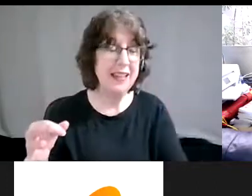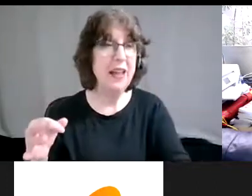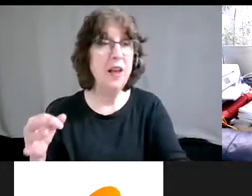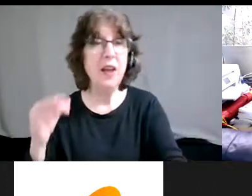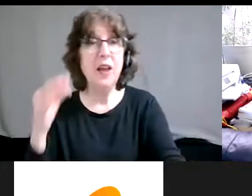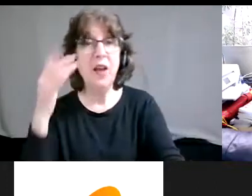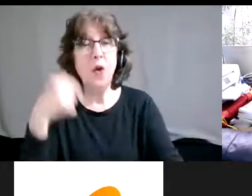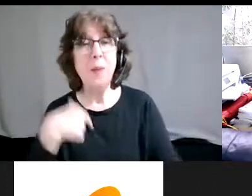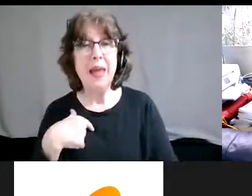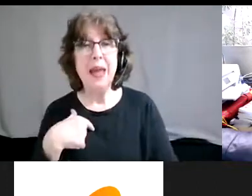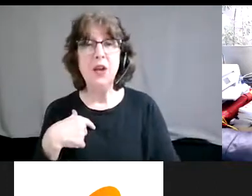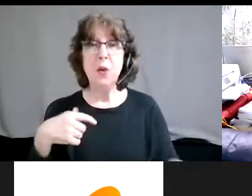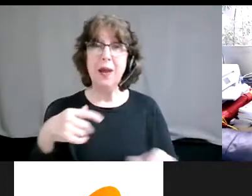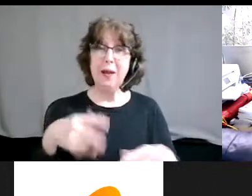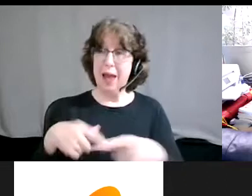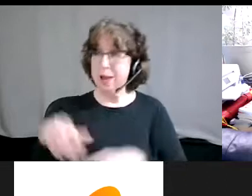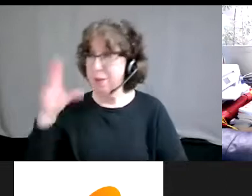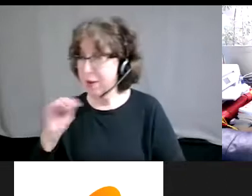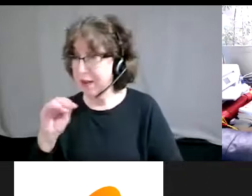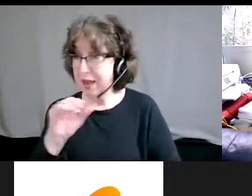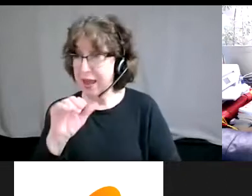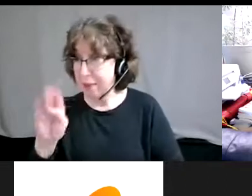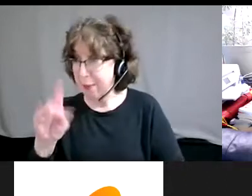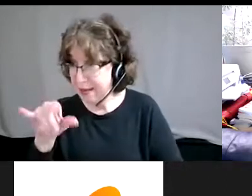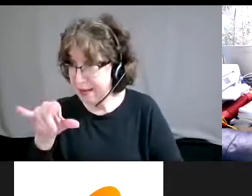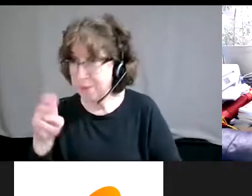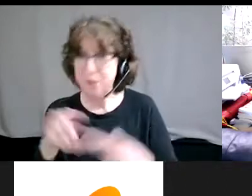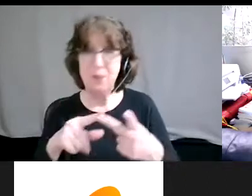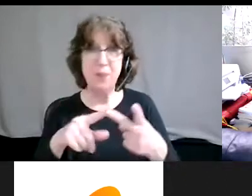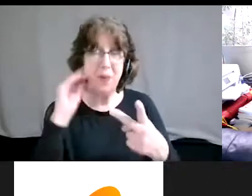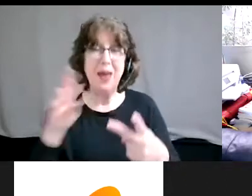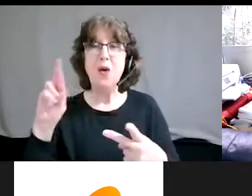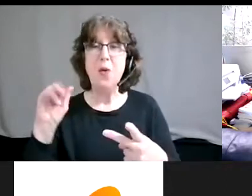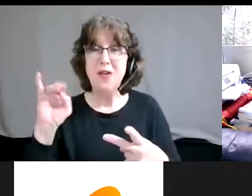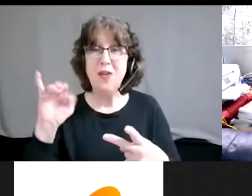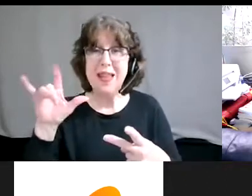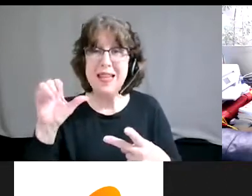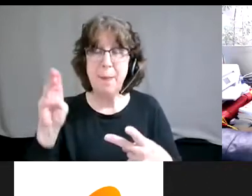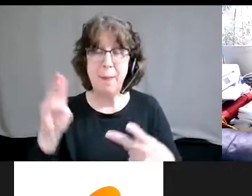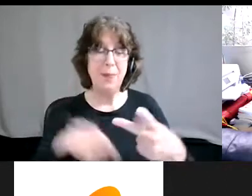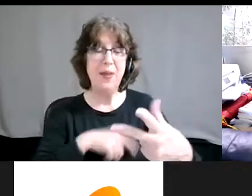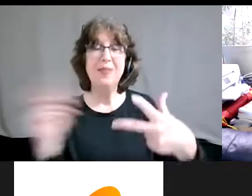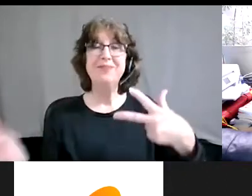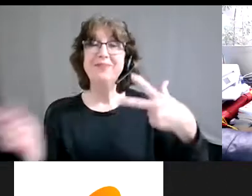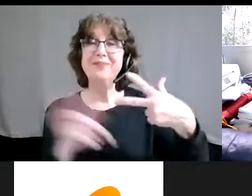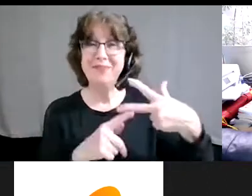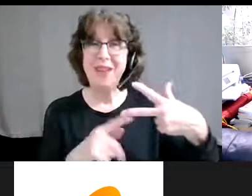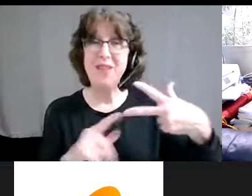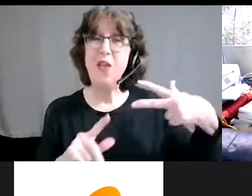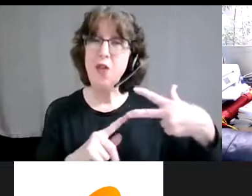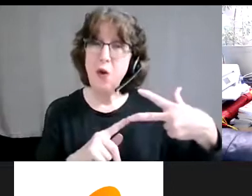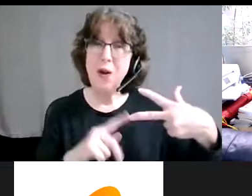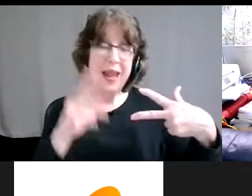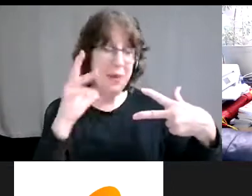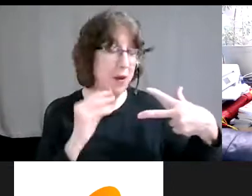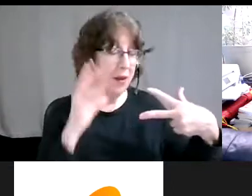experiencing ableism and experiencing racism, there is a third experience of experiencing